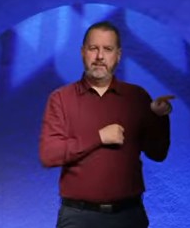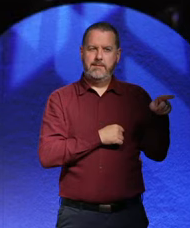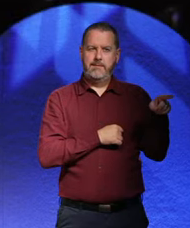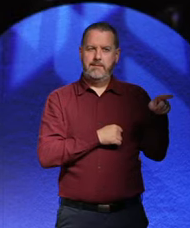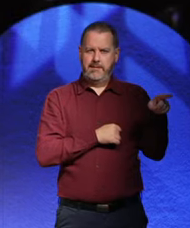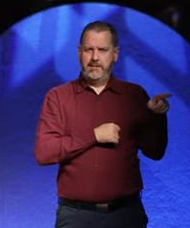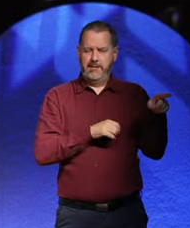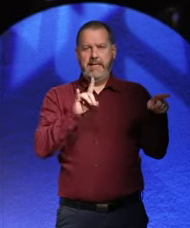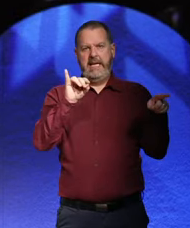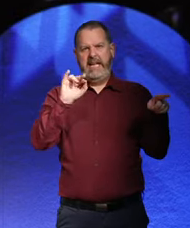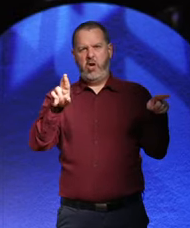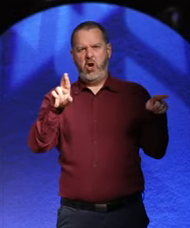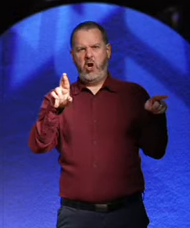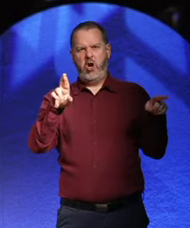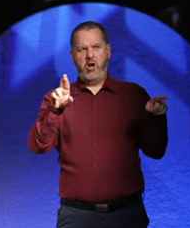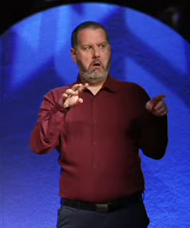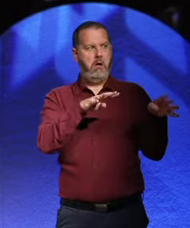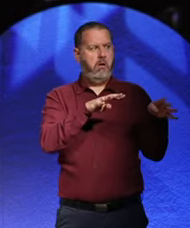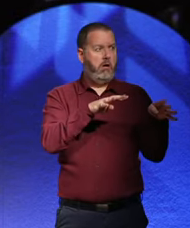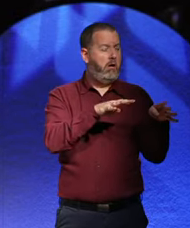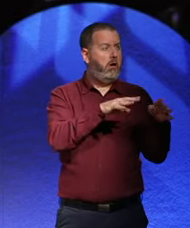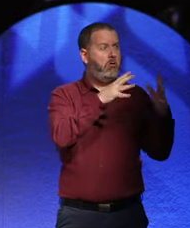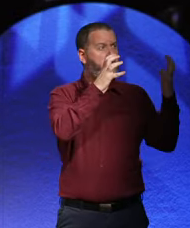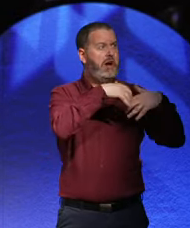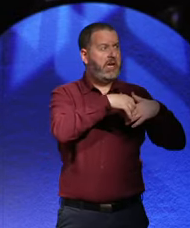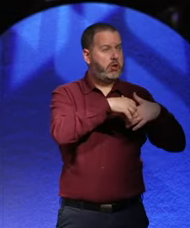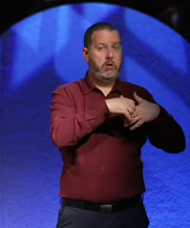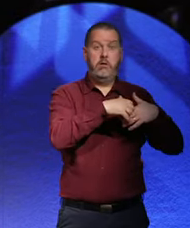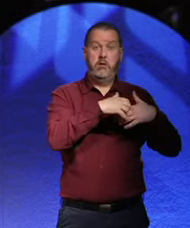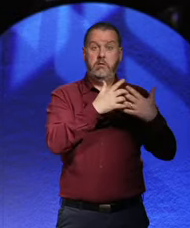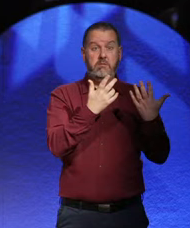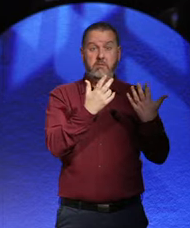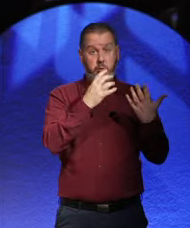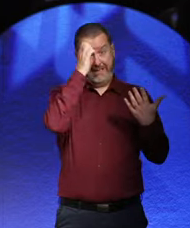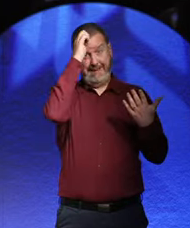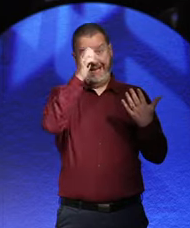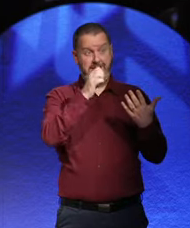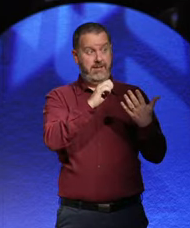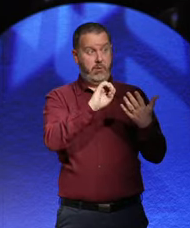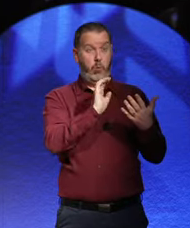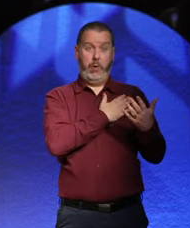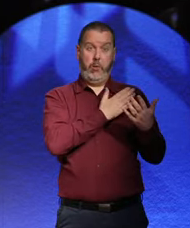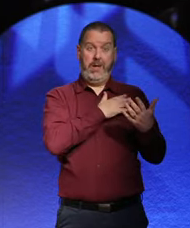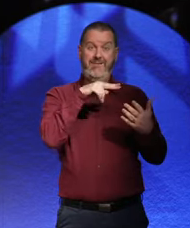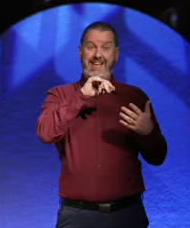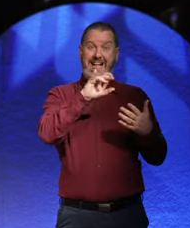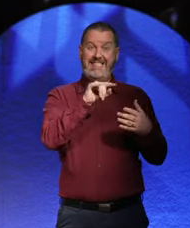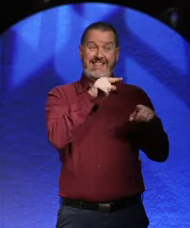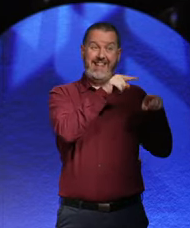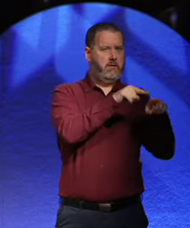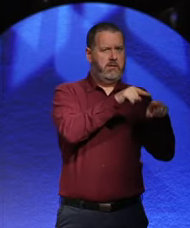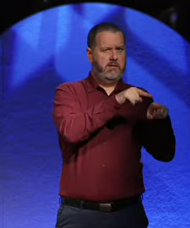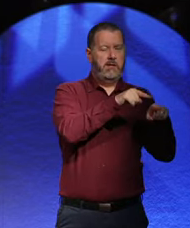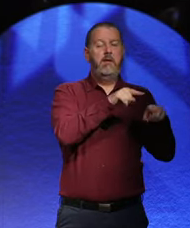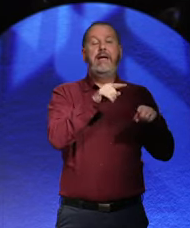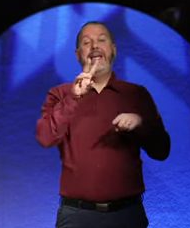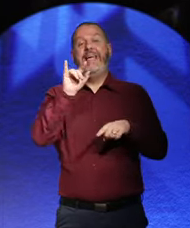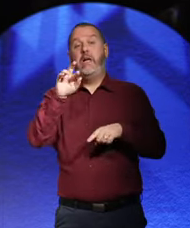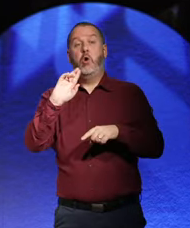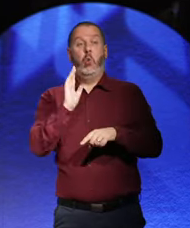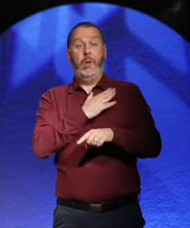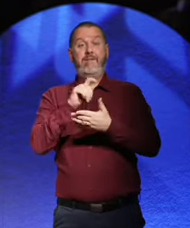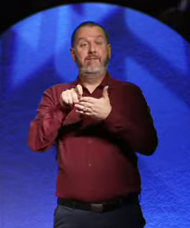the Wall Street crash, he should have been winning in the big cities. He wasn't. Where does Hitler win? Initially, where does he win?